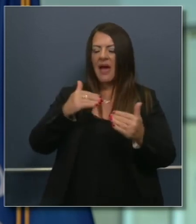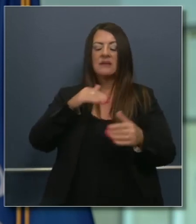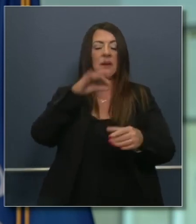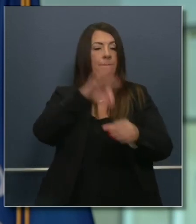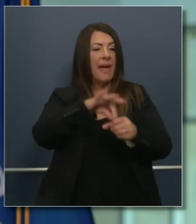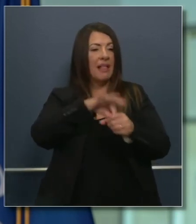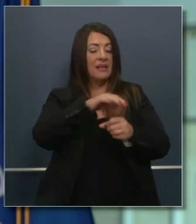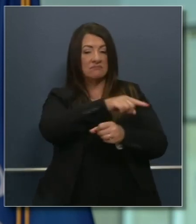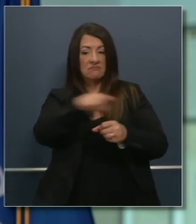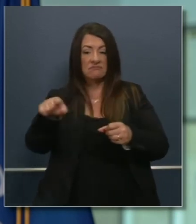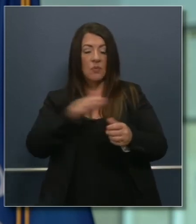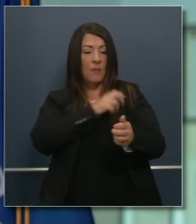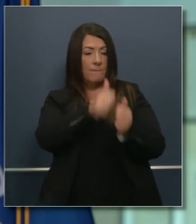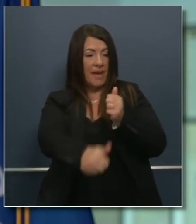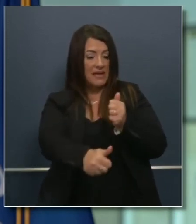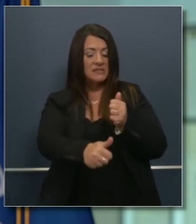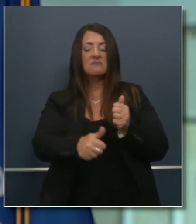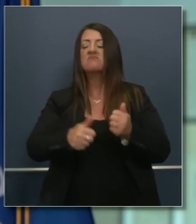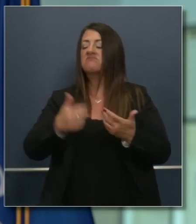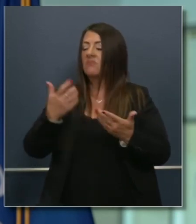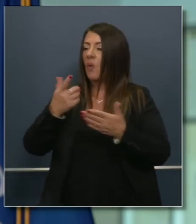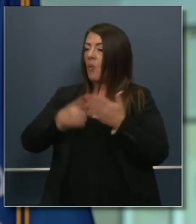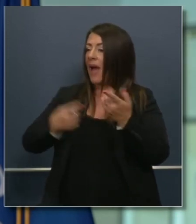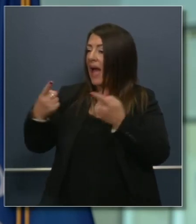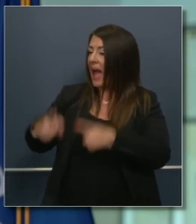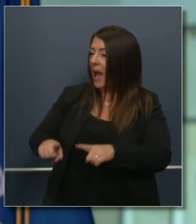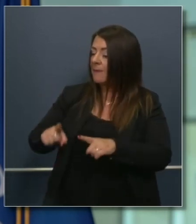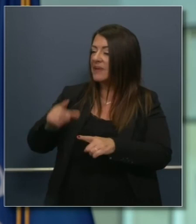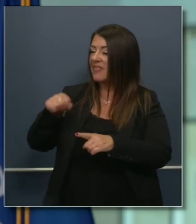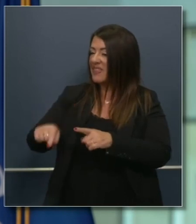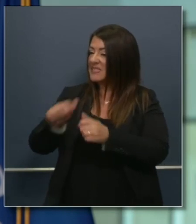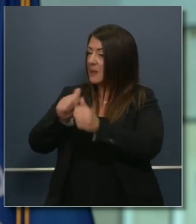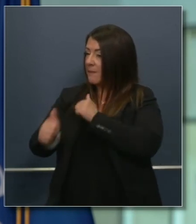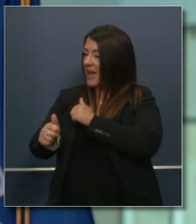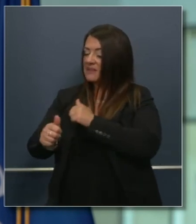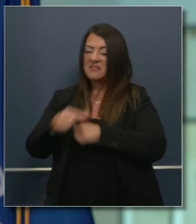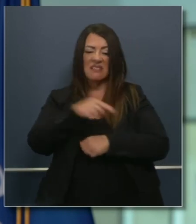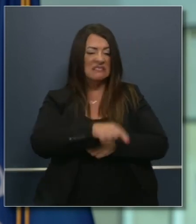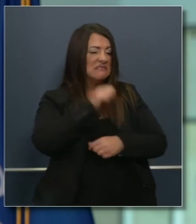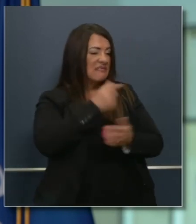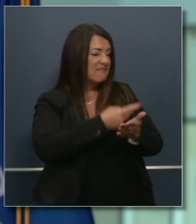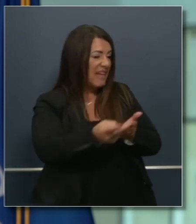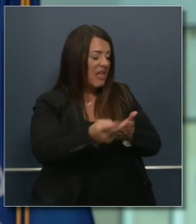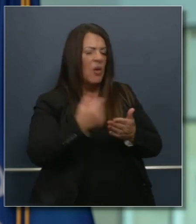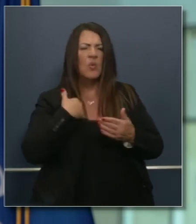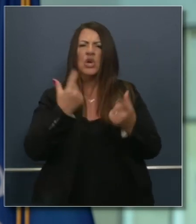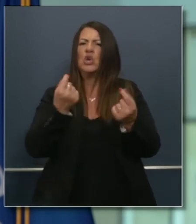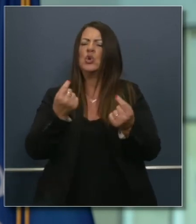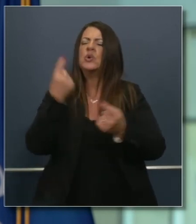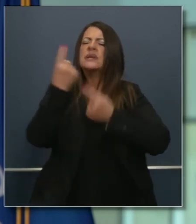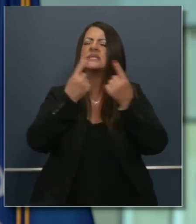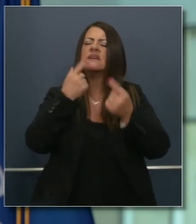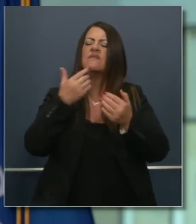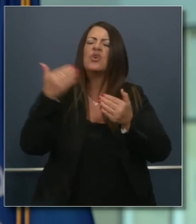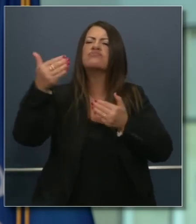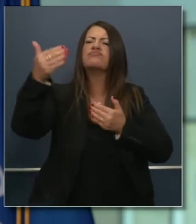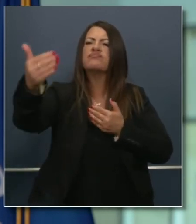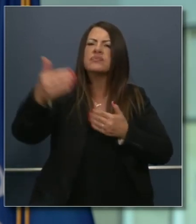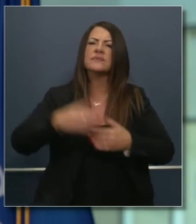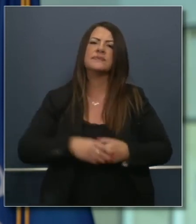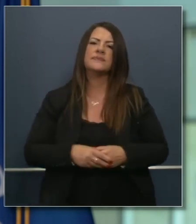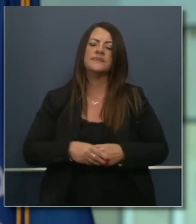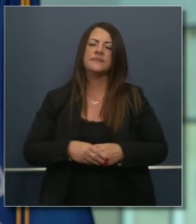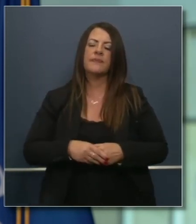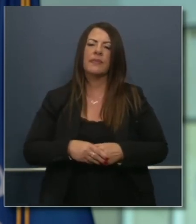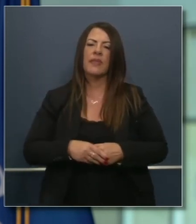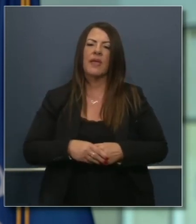things falling short, what happens if this passes, what happens if this doesn't pass, what is the next step, what's the next consideration. I haven't read this.